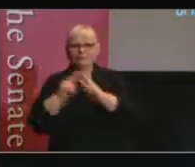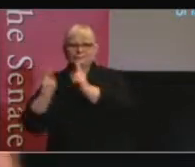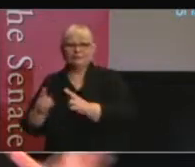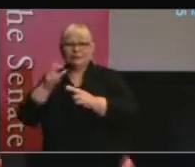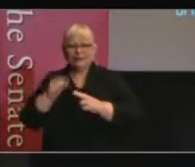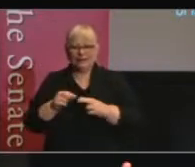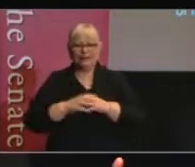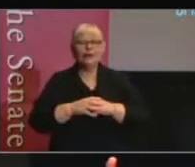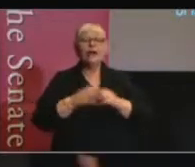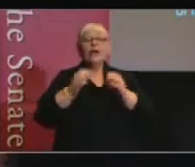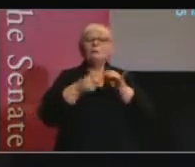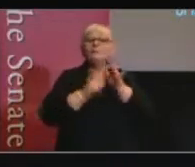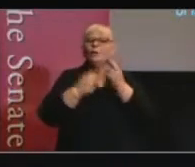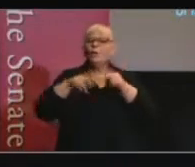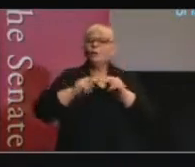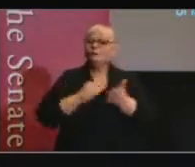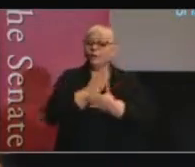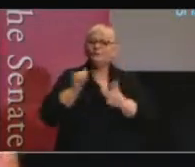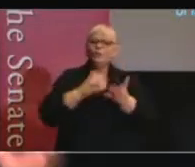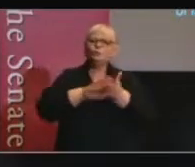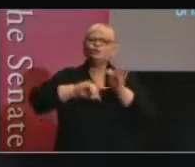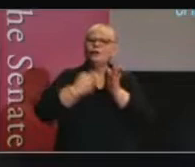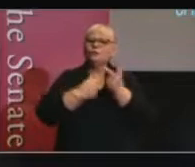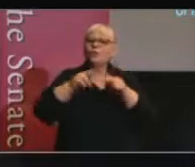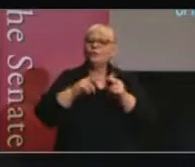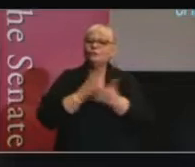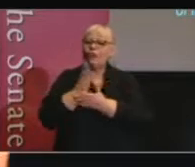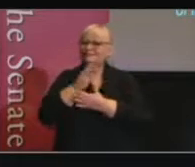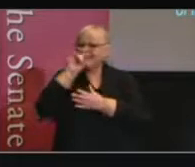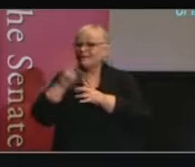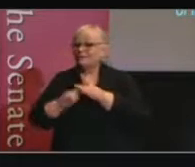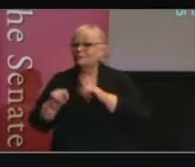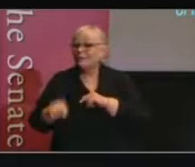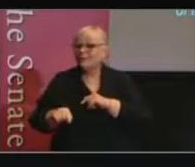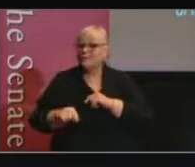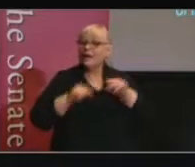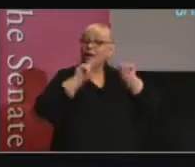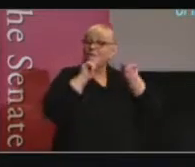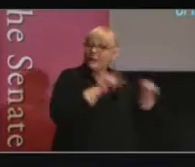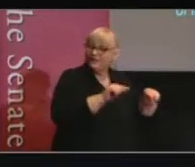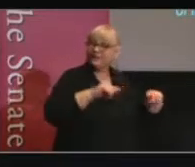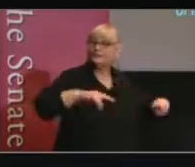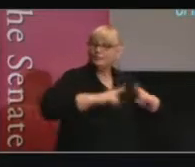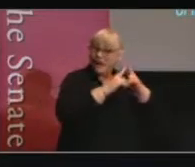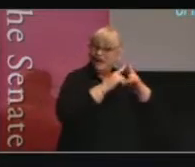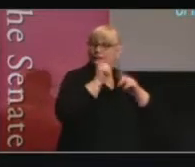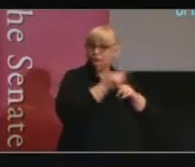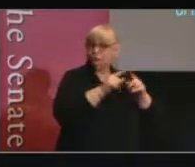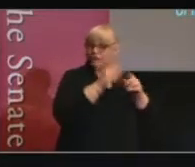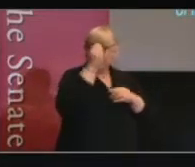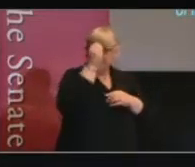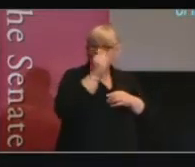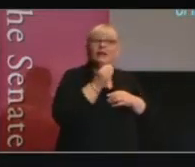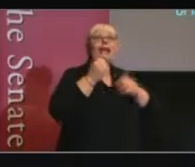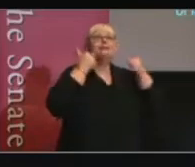Charter of Rights can't do that. But the committee system does. And so this is something to celebrate and explain to